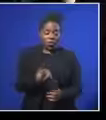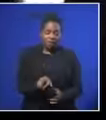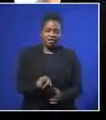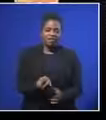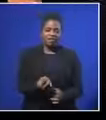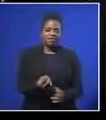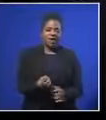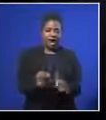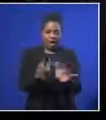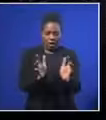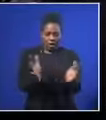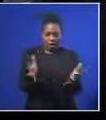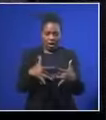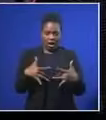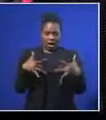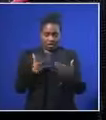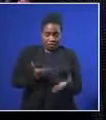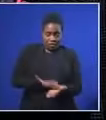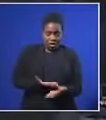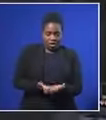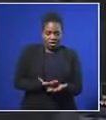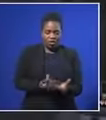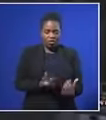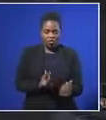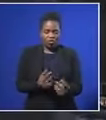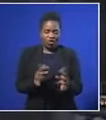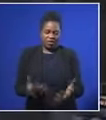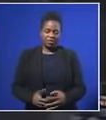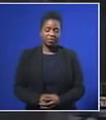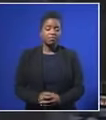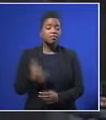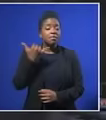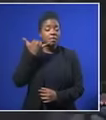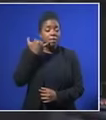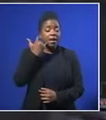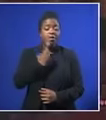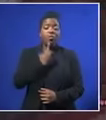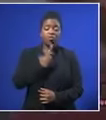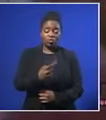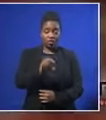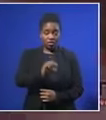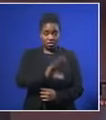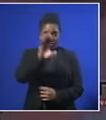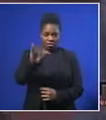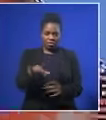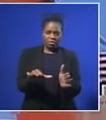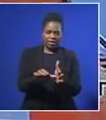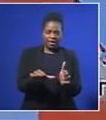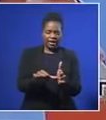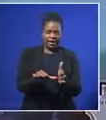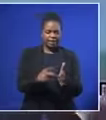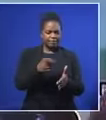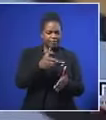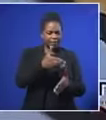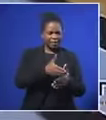translate that into practical action. Mbeki says it's critical for the country to look at what has not worked